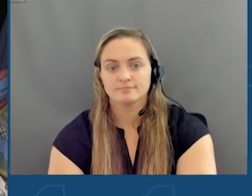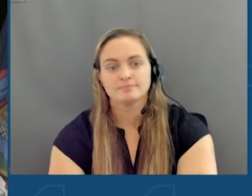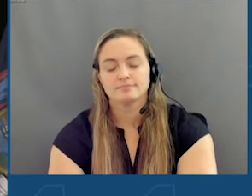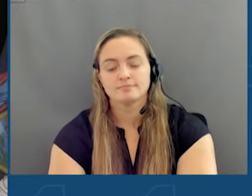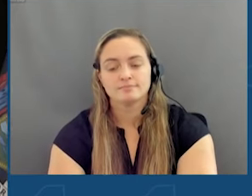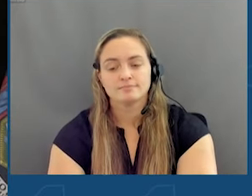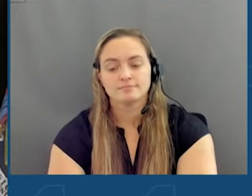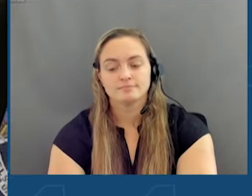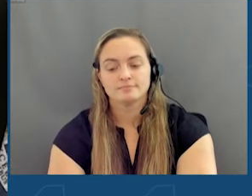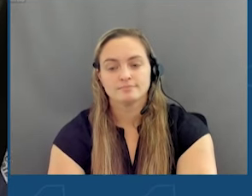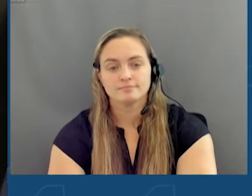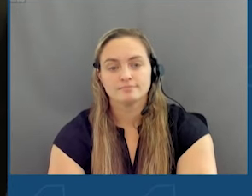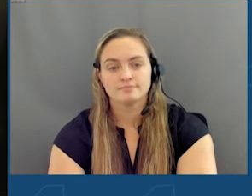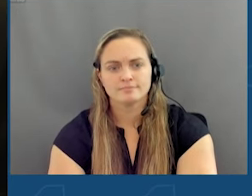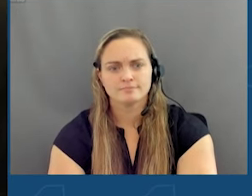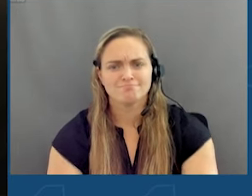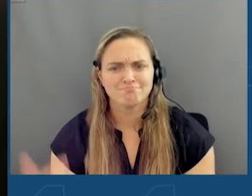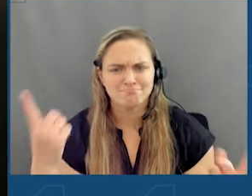Something happened to the backdrop.